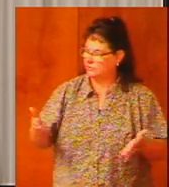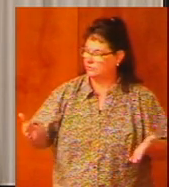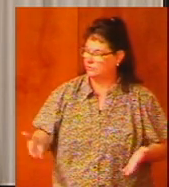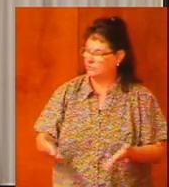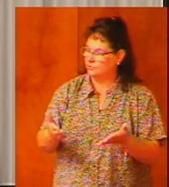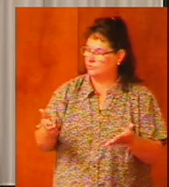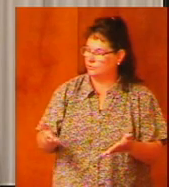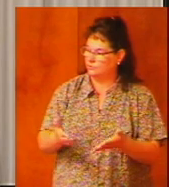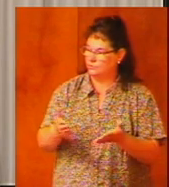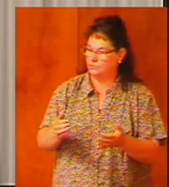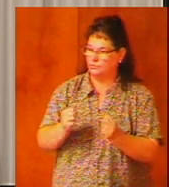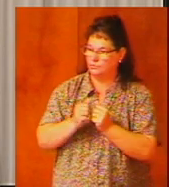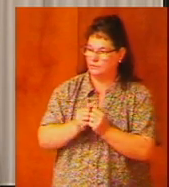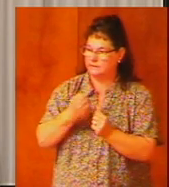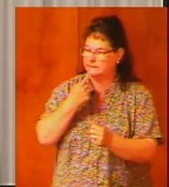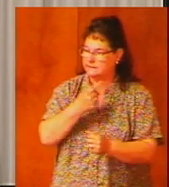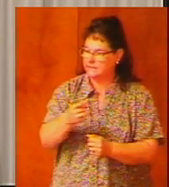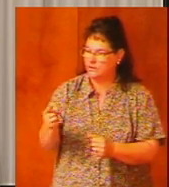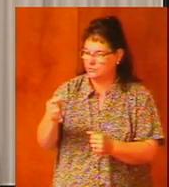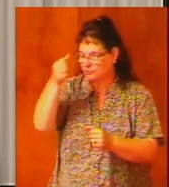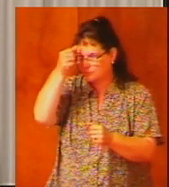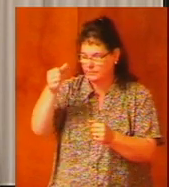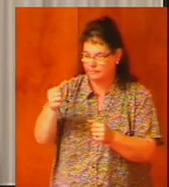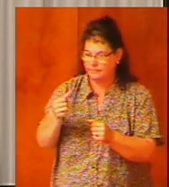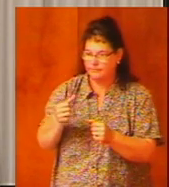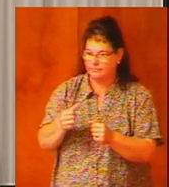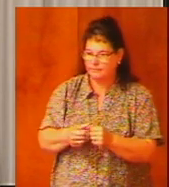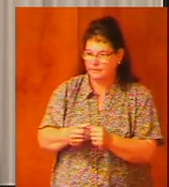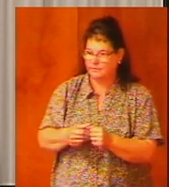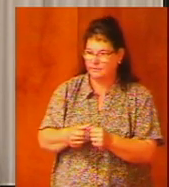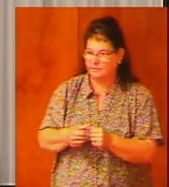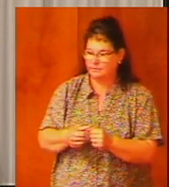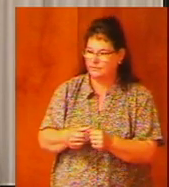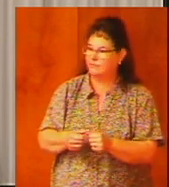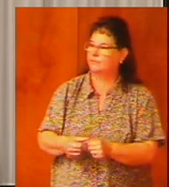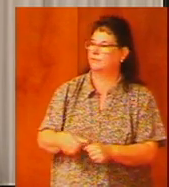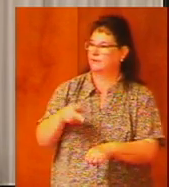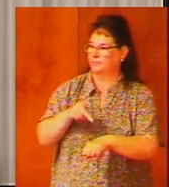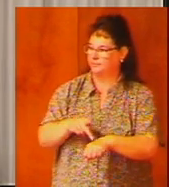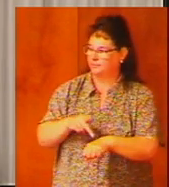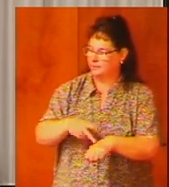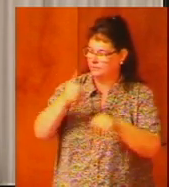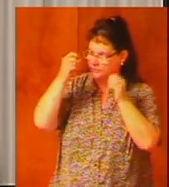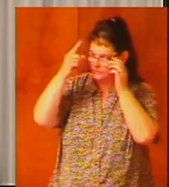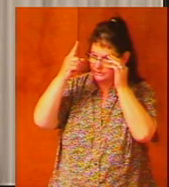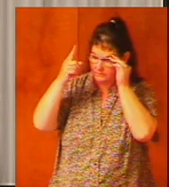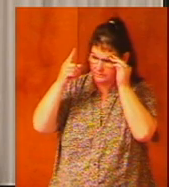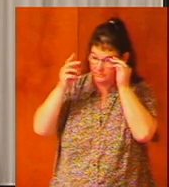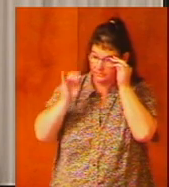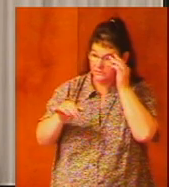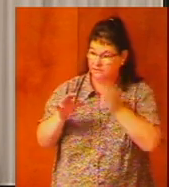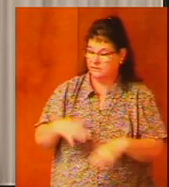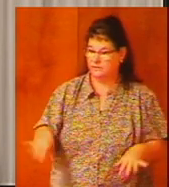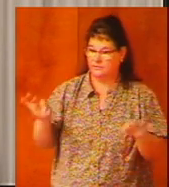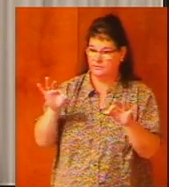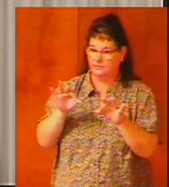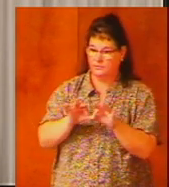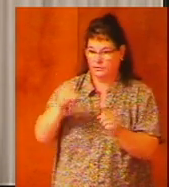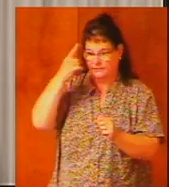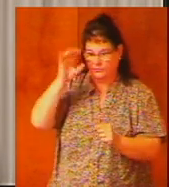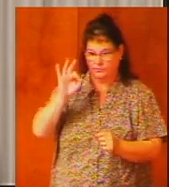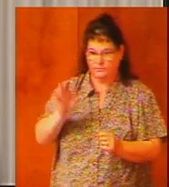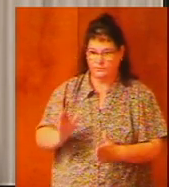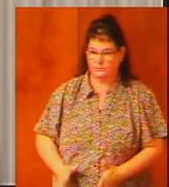you up by reminding you Peter understood that it's important for